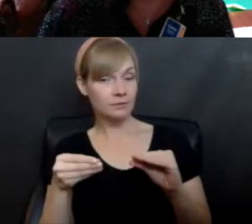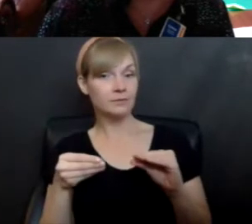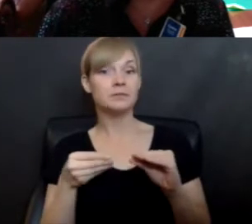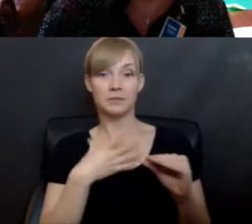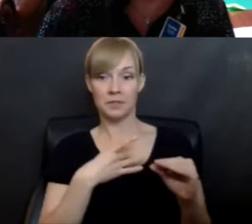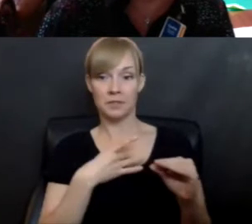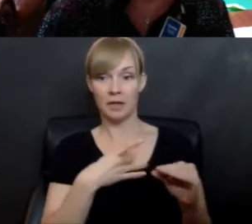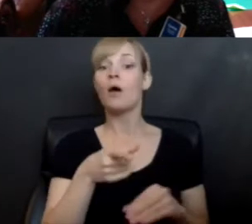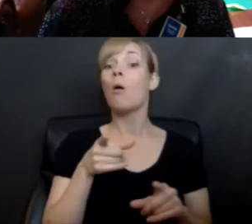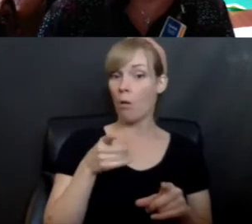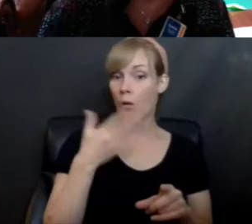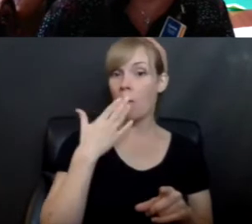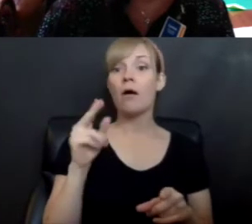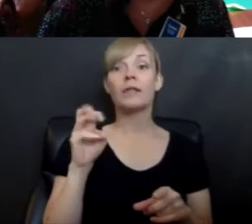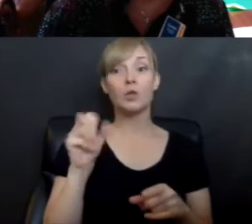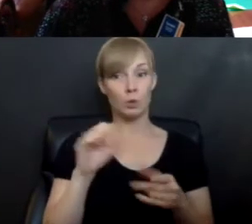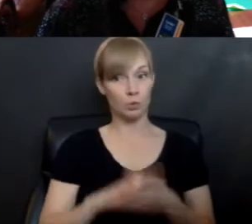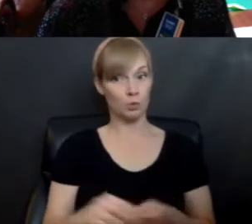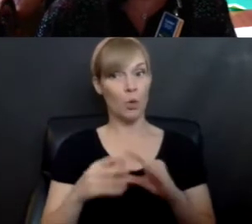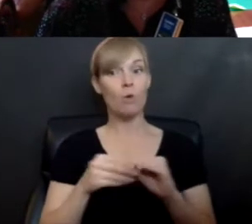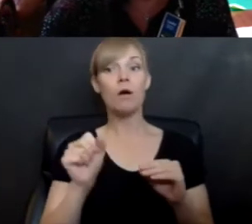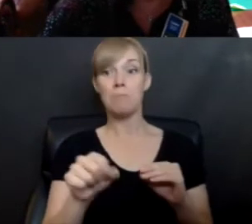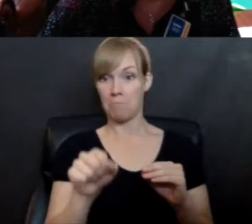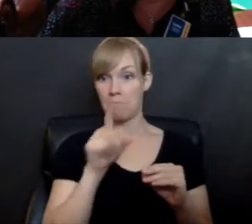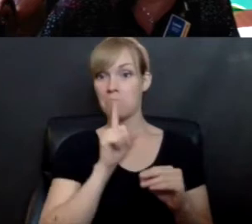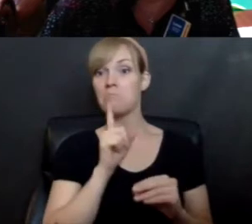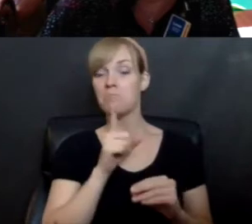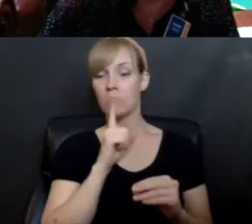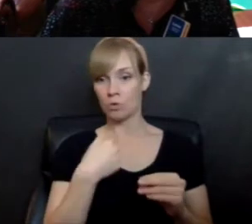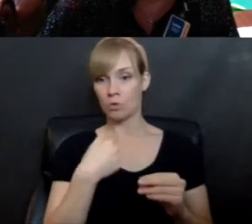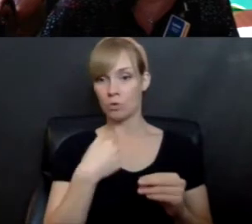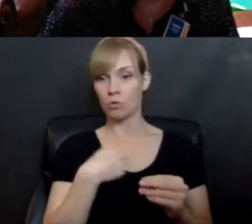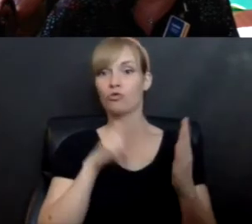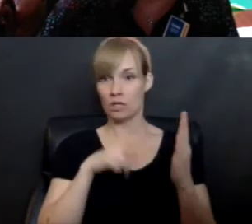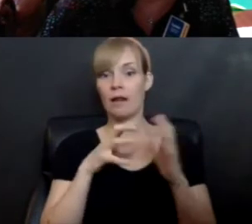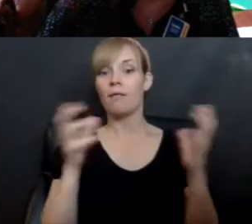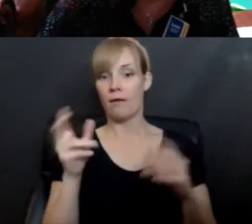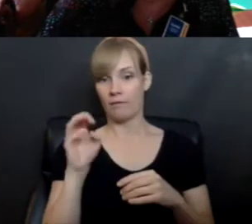Oh, the news. Yeah. Absolutely. Read a lot of the news.